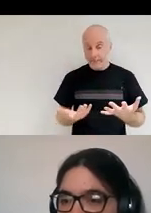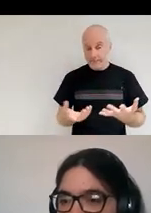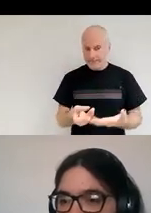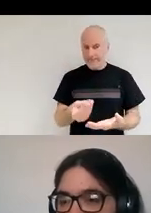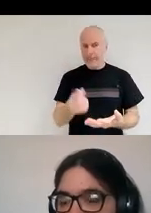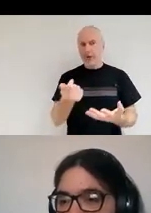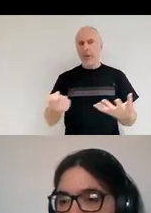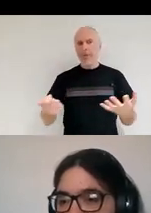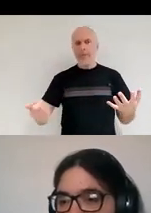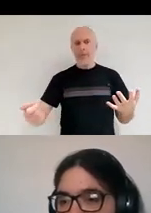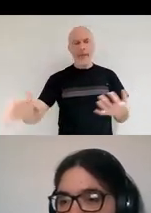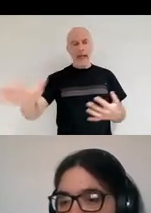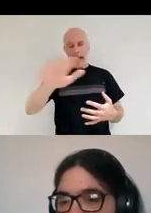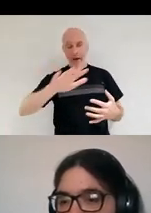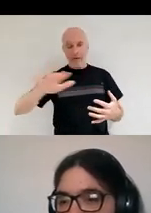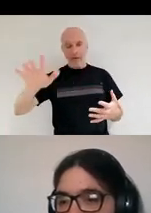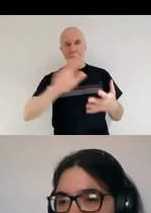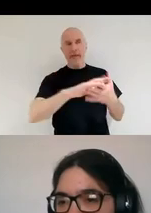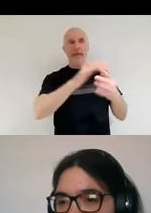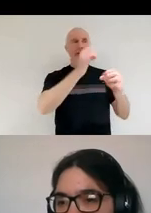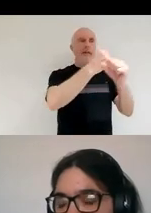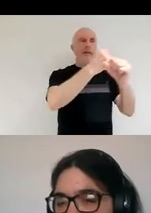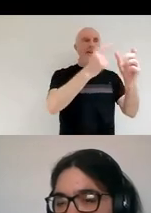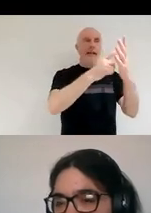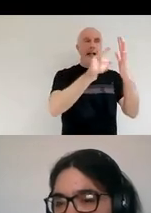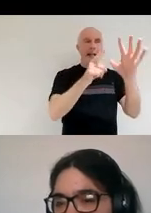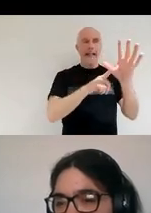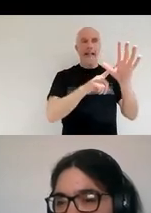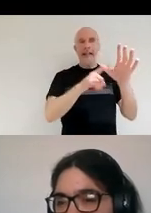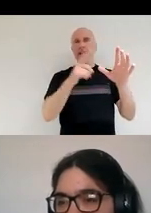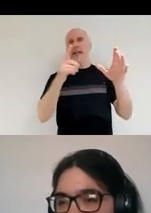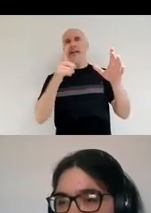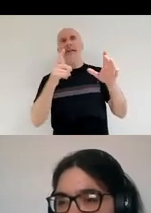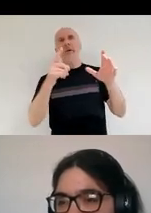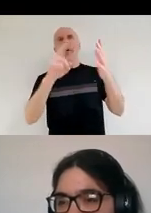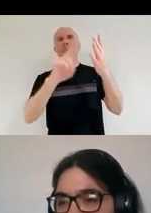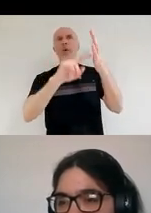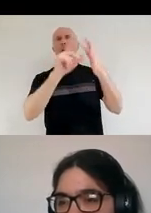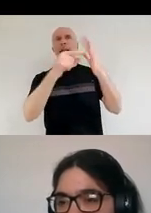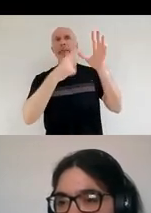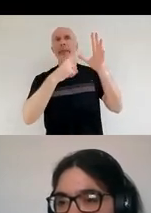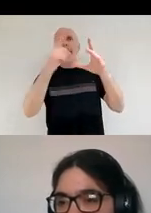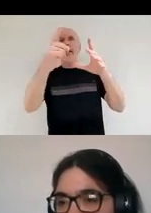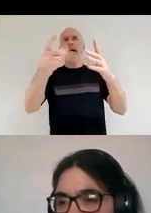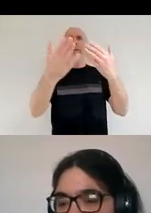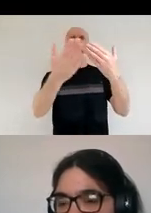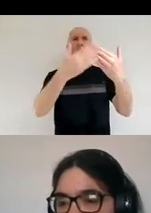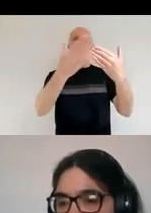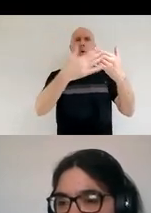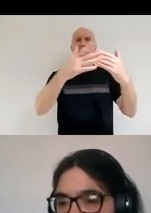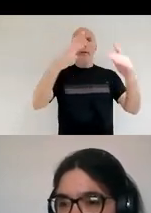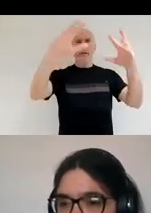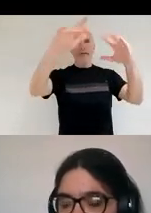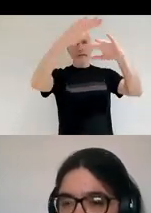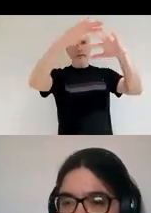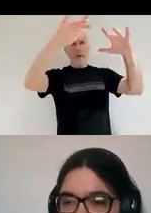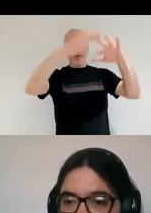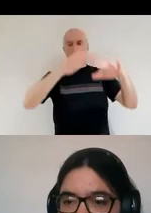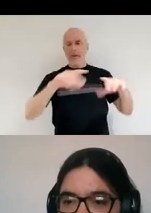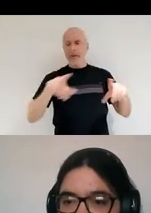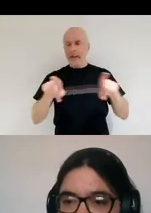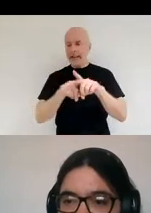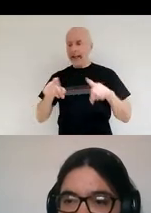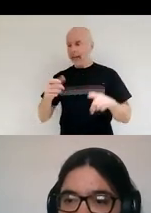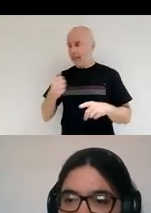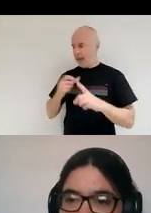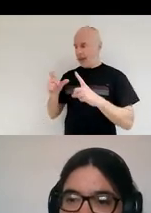galaxies or parts of the universe or nebula where it's intrinsically more dusty than others? So are there, I guess it's a bit like my daughter's bedroom,